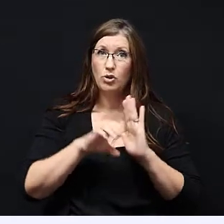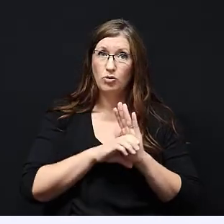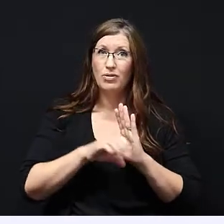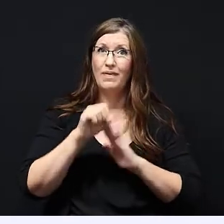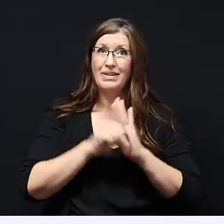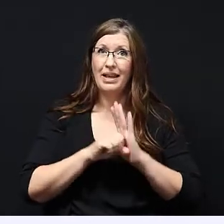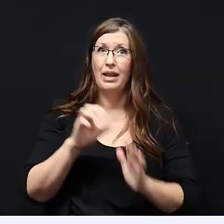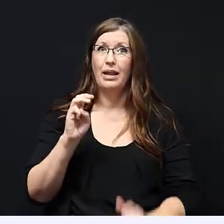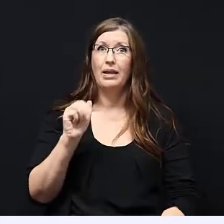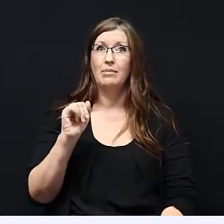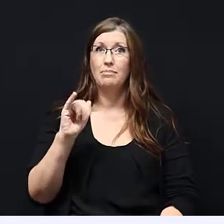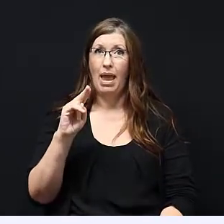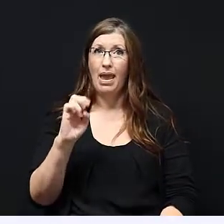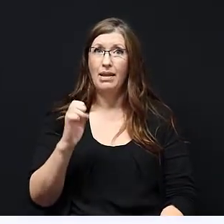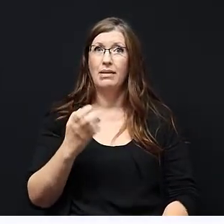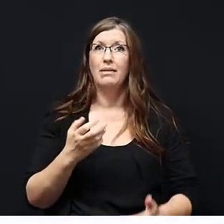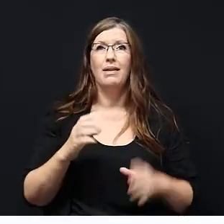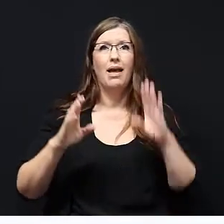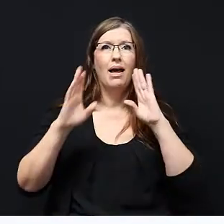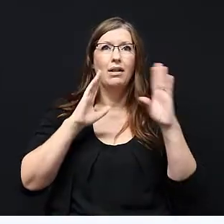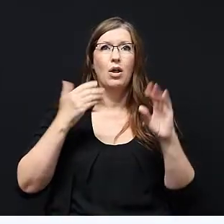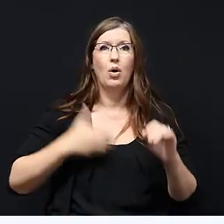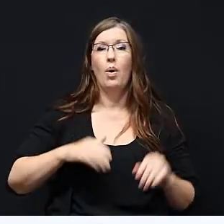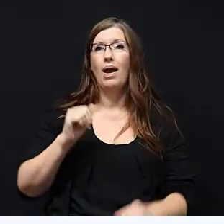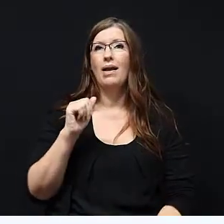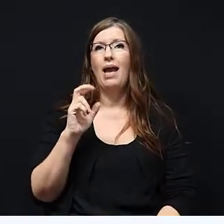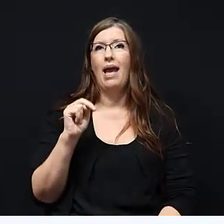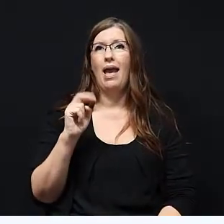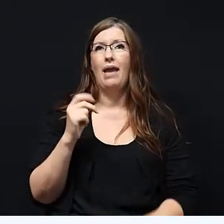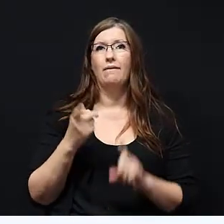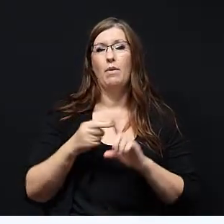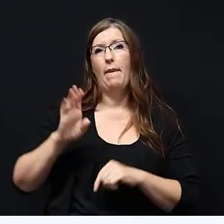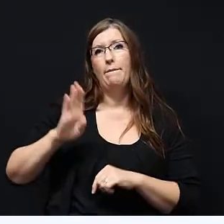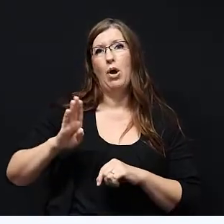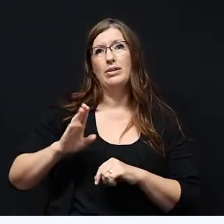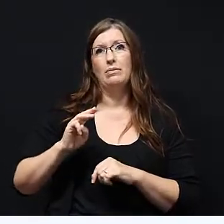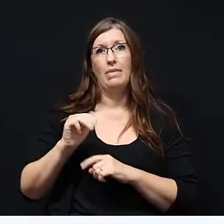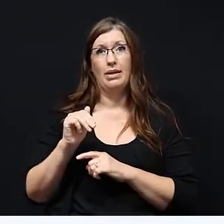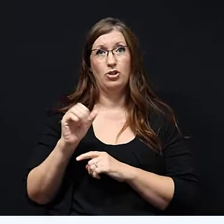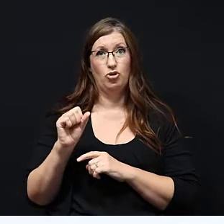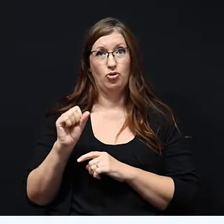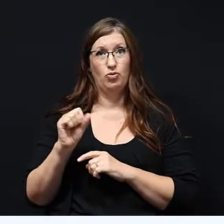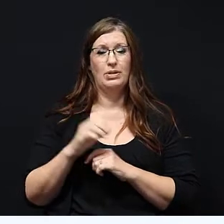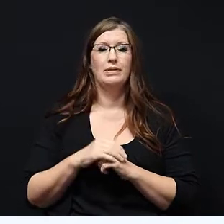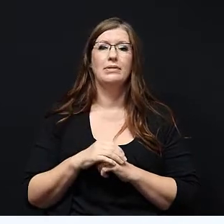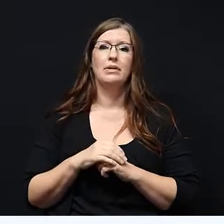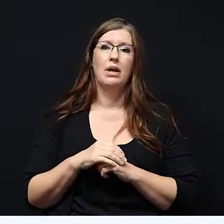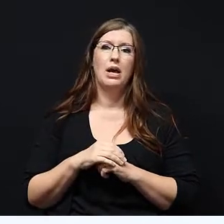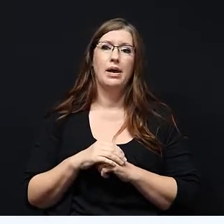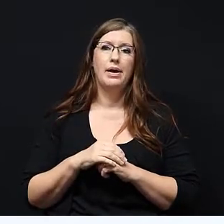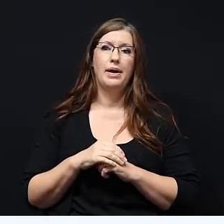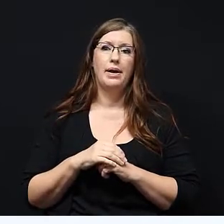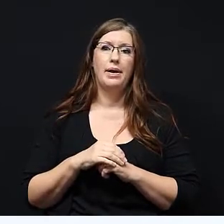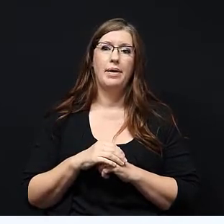Constitution of the state of Maine. Hi, I'm Ann. I'm from Boston, Massachusetts. It's